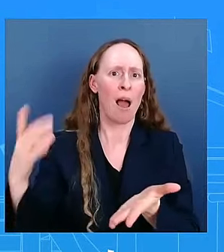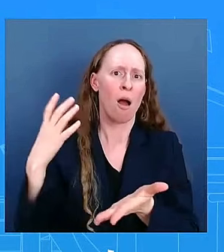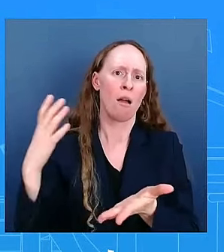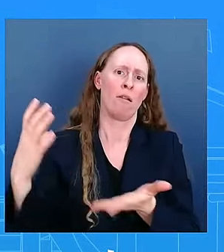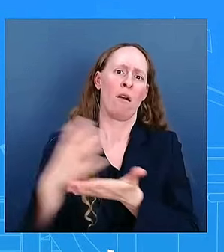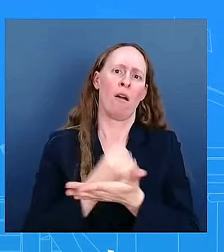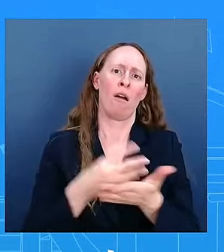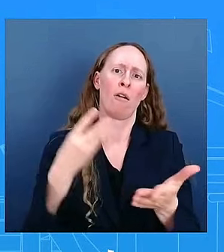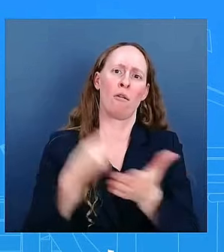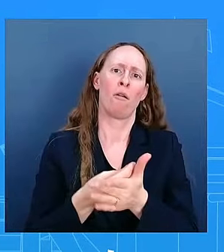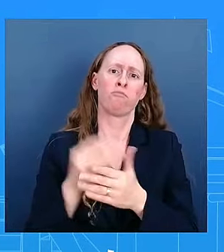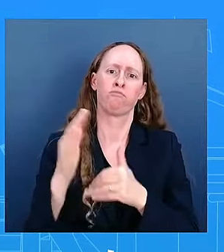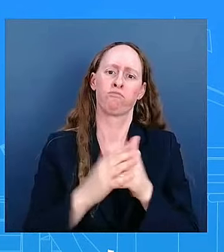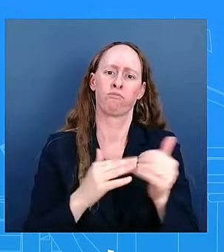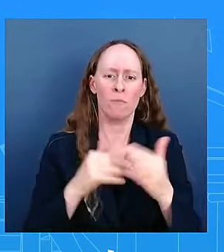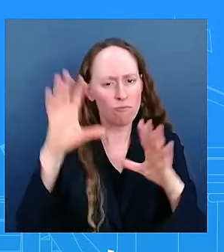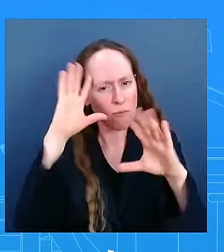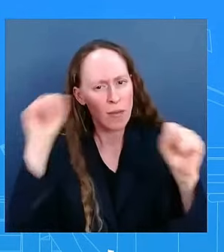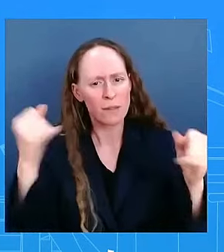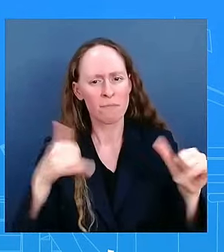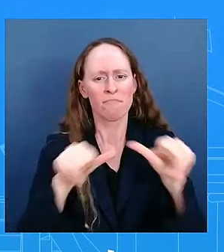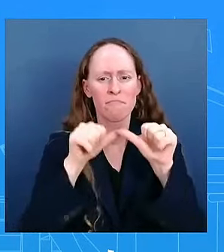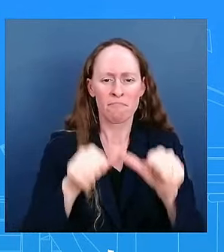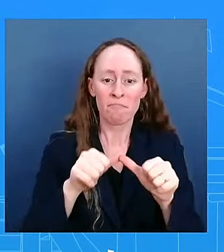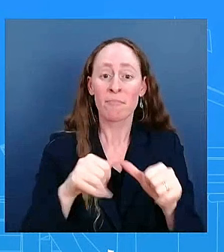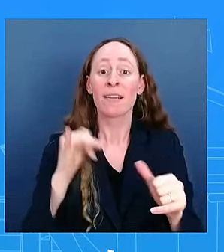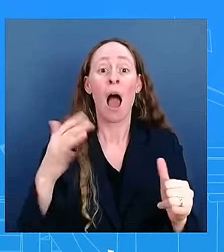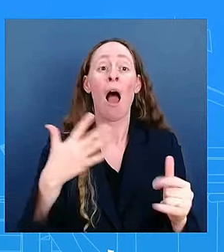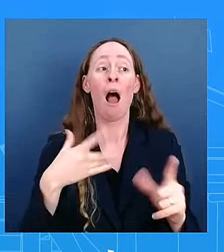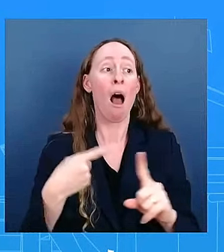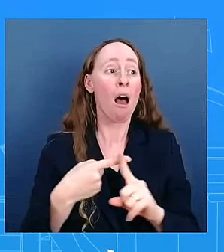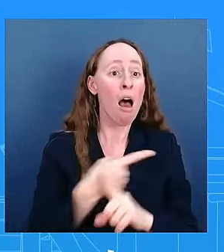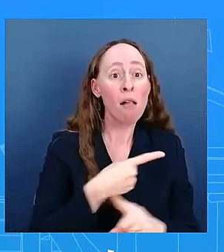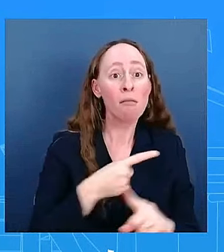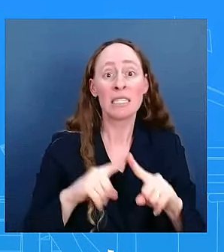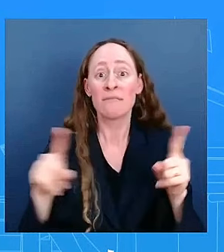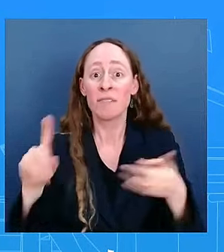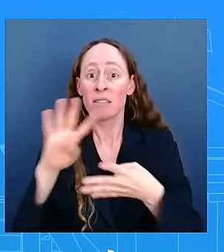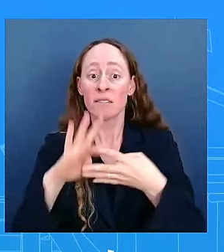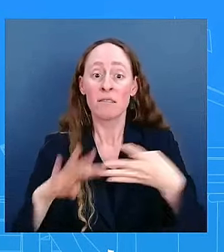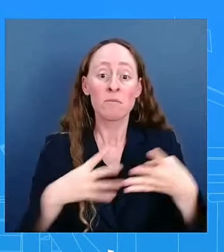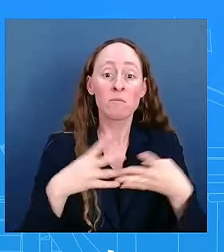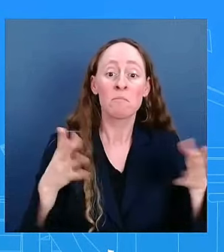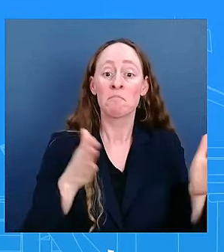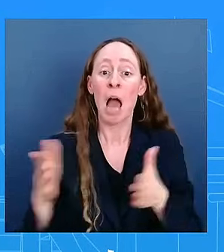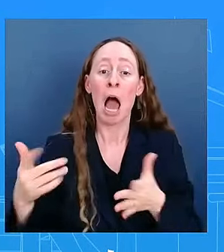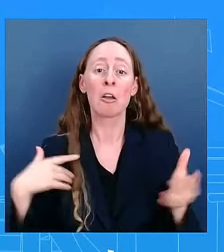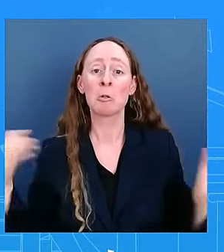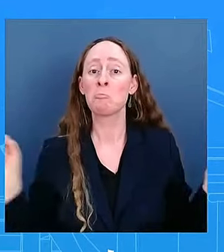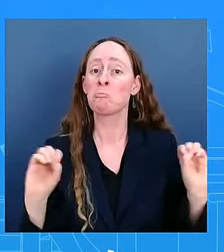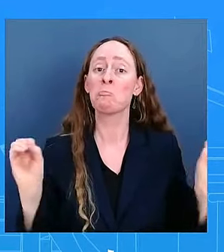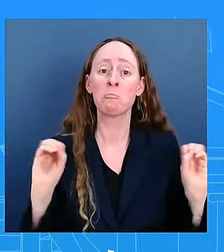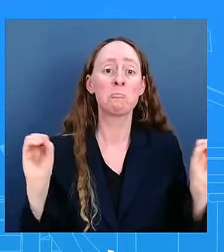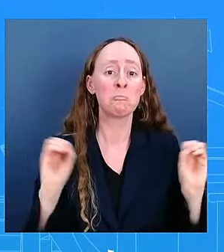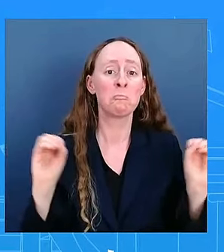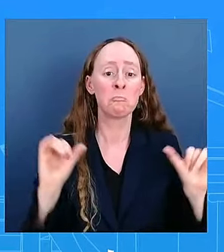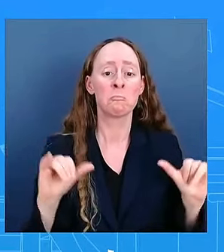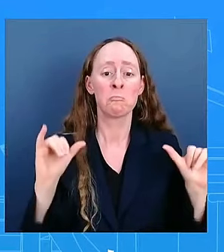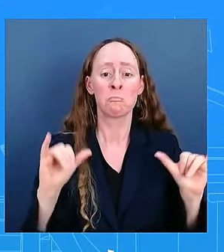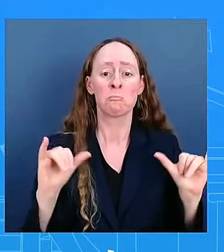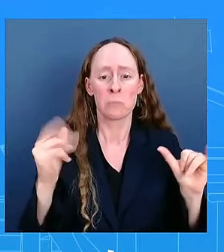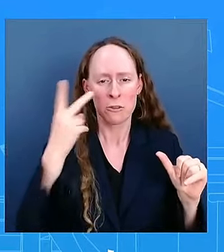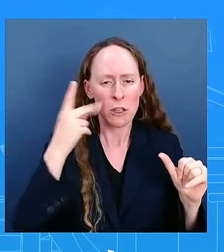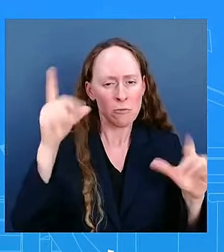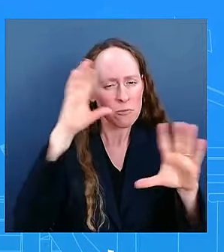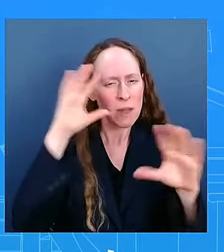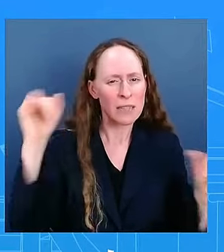to speak to from here uh and you know you saw the president in pittsburgh just this past weekend as well uh and this is more of a